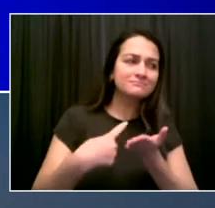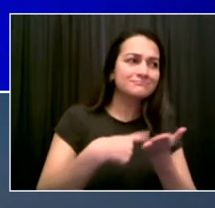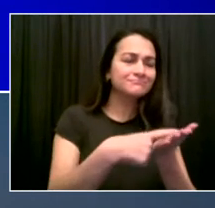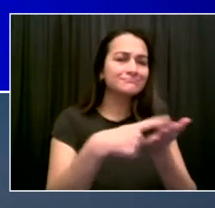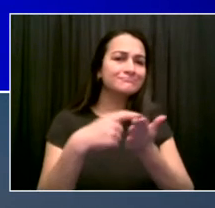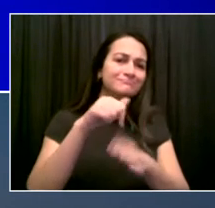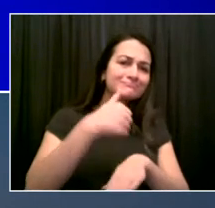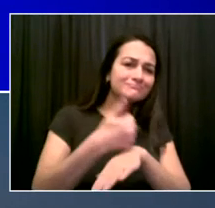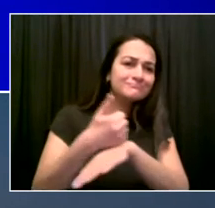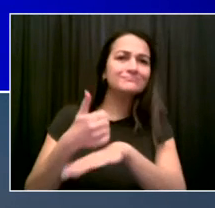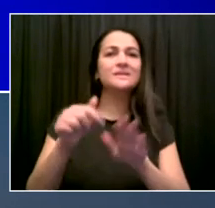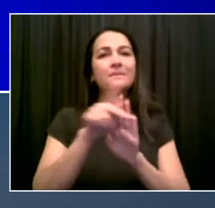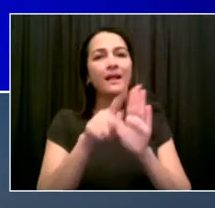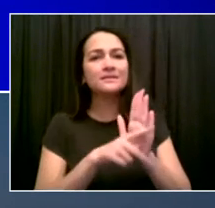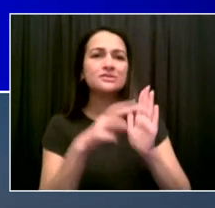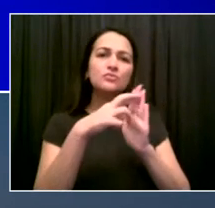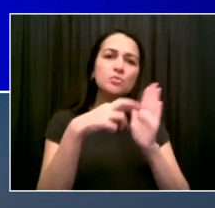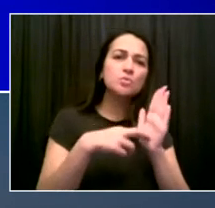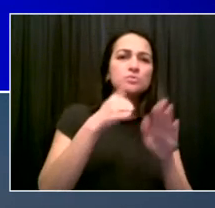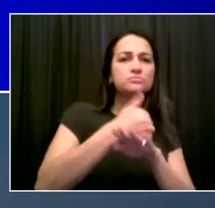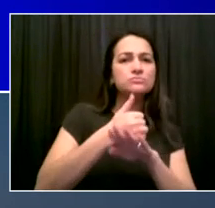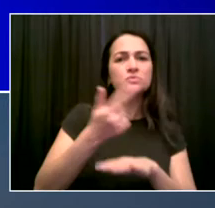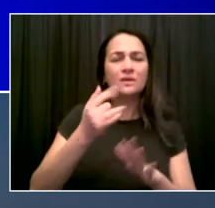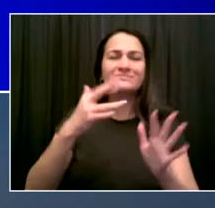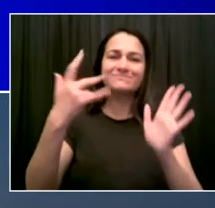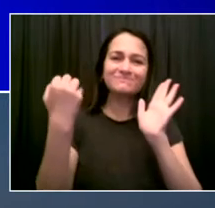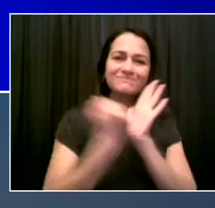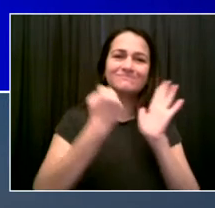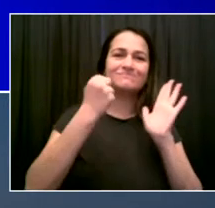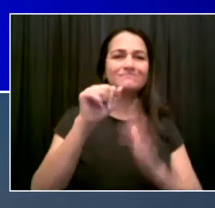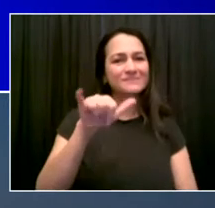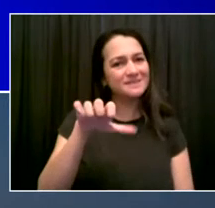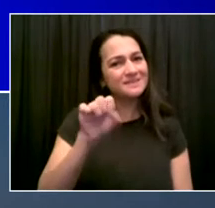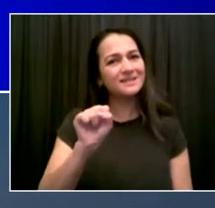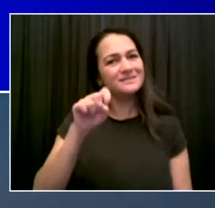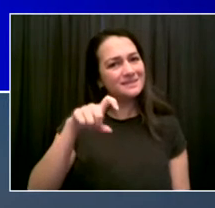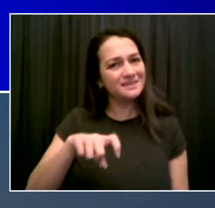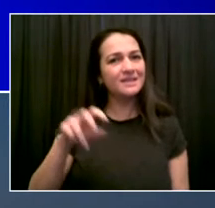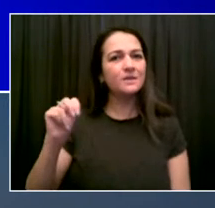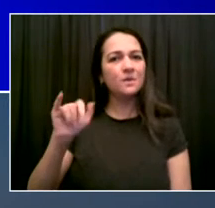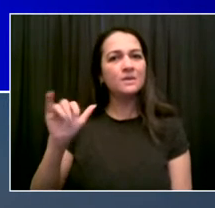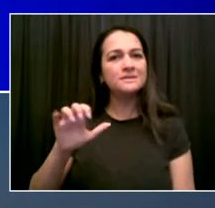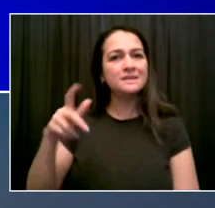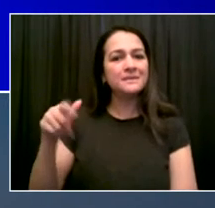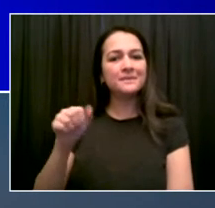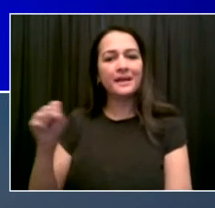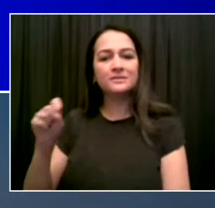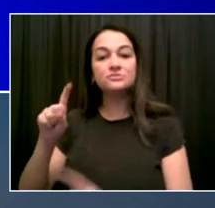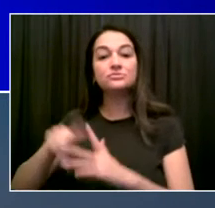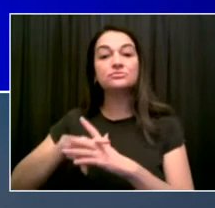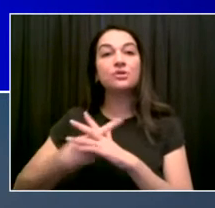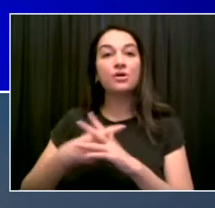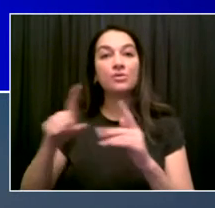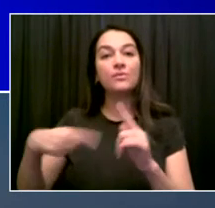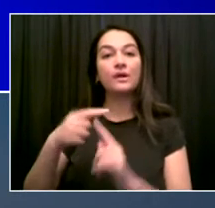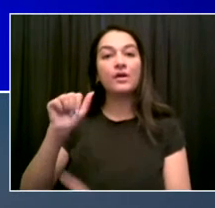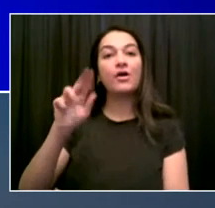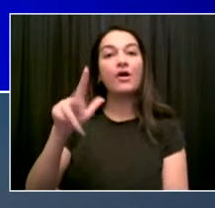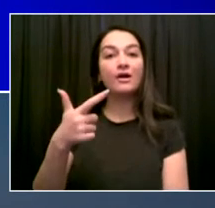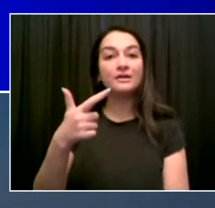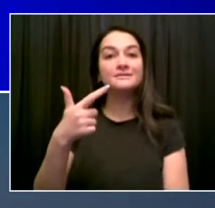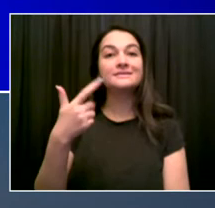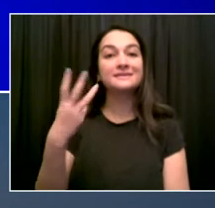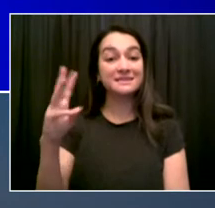16th. So over the next couple of weeks, getting more feedback, finalizing the policy, publishing it, and beginning to implement it.